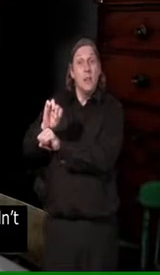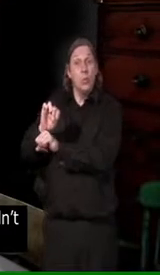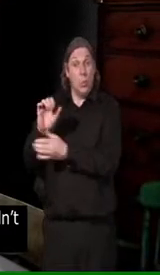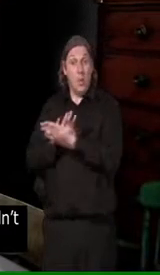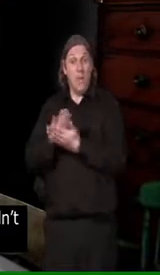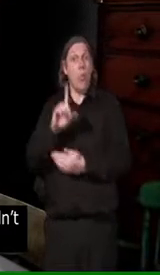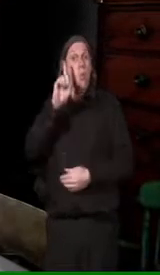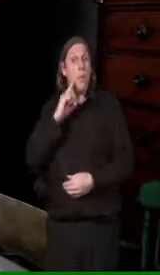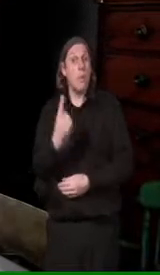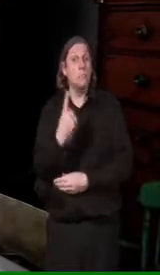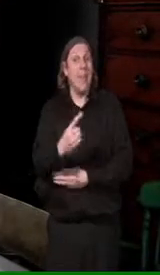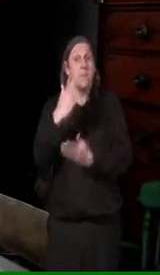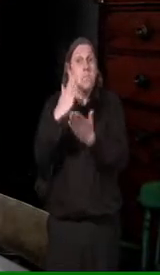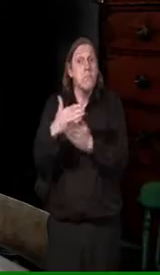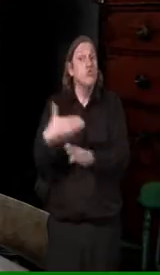had plenty to do.